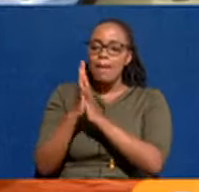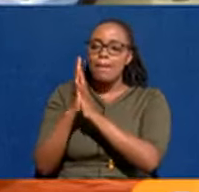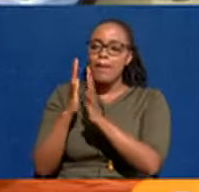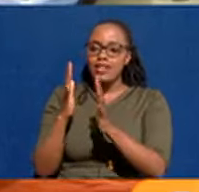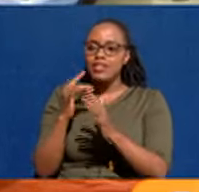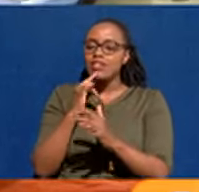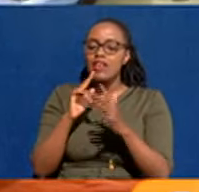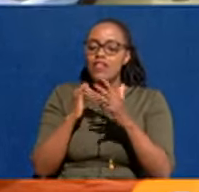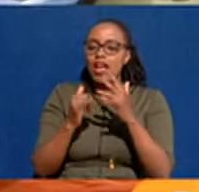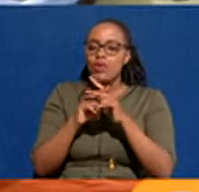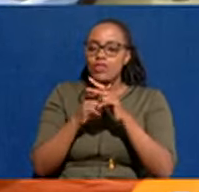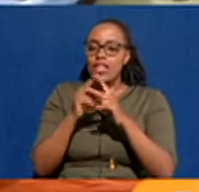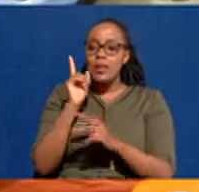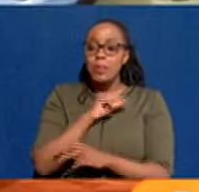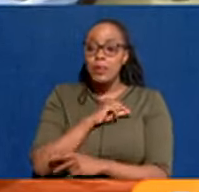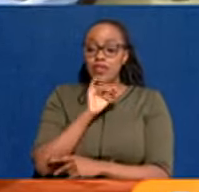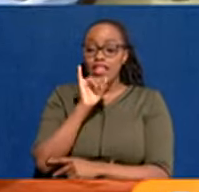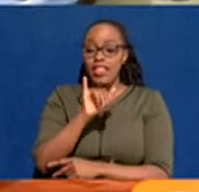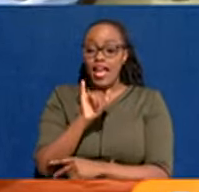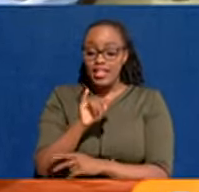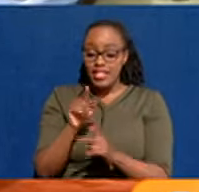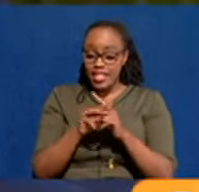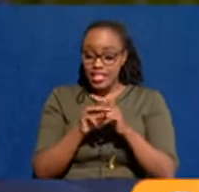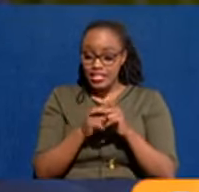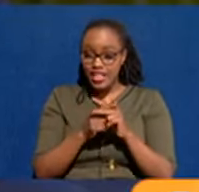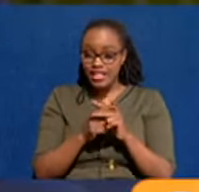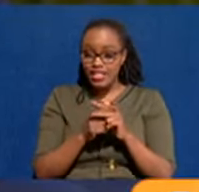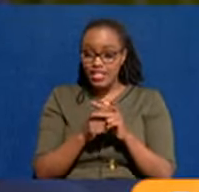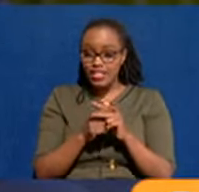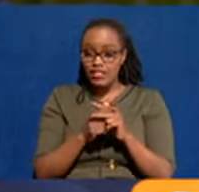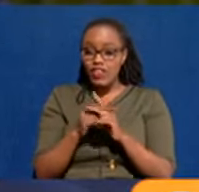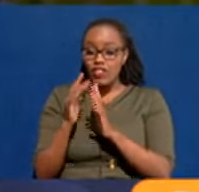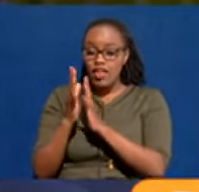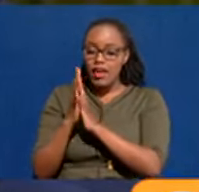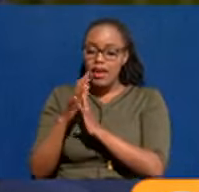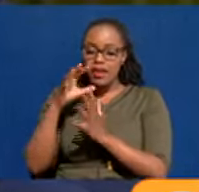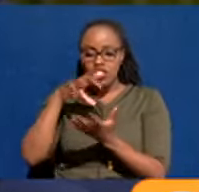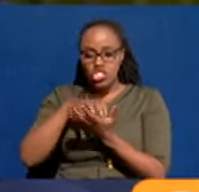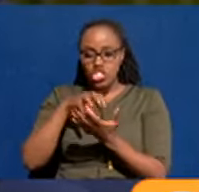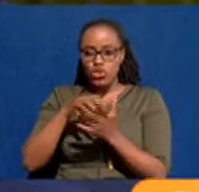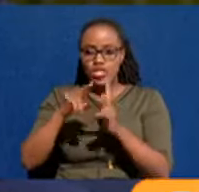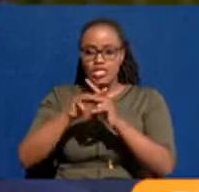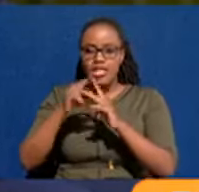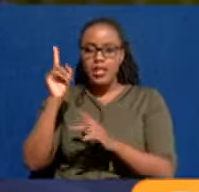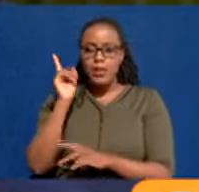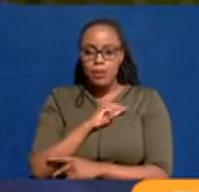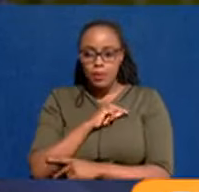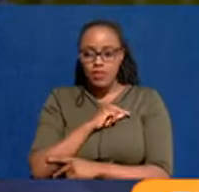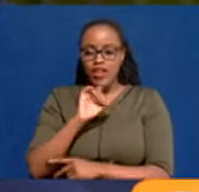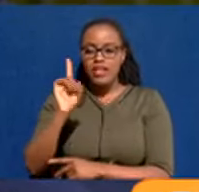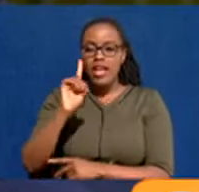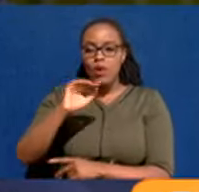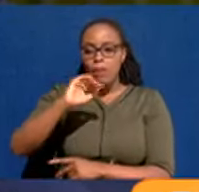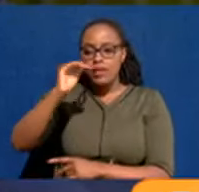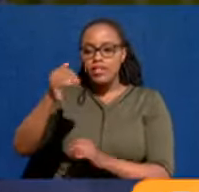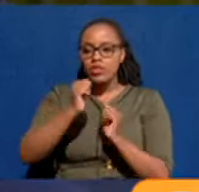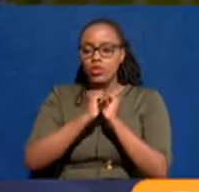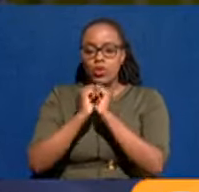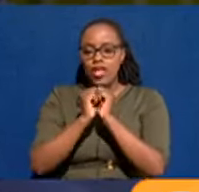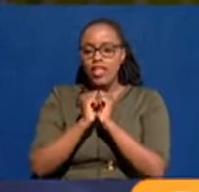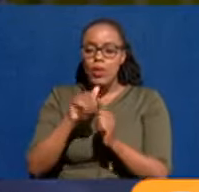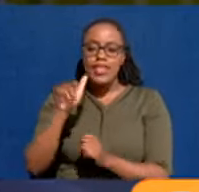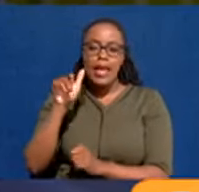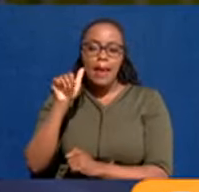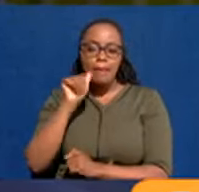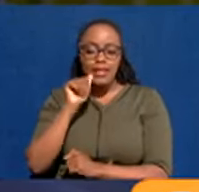papers are stuck in people. Well, we've done the groundbreaking for the station already at Railway City together with the British government.